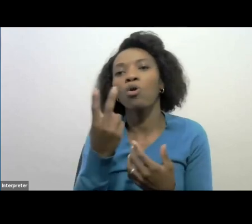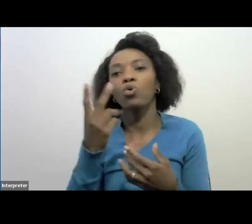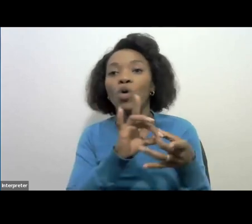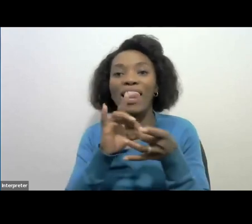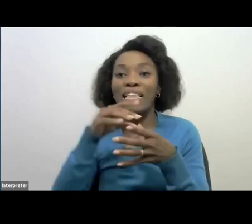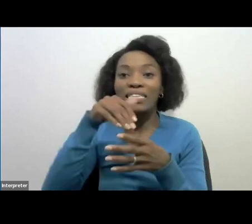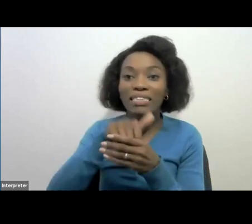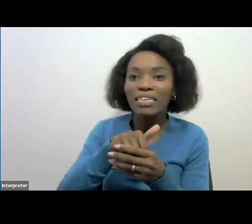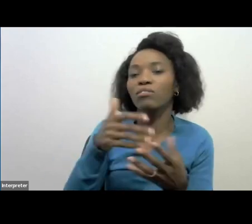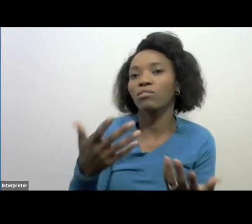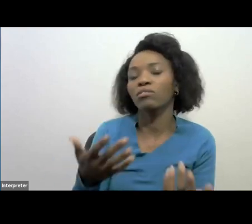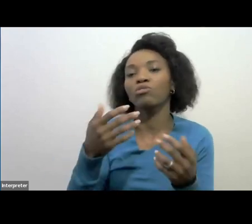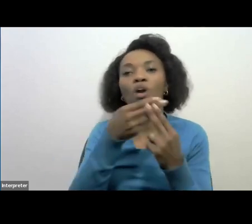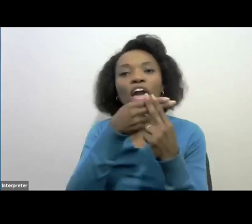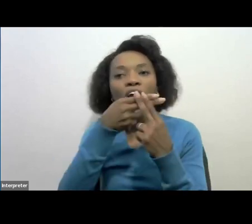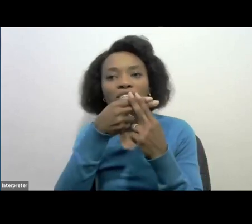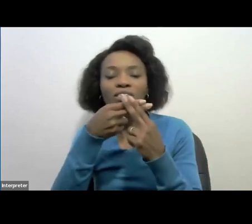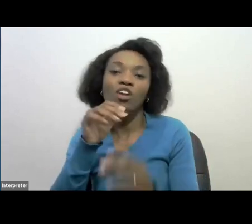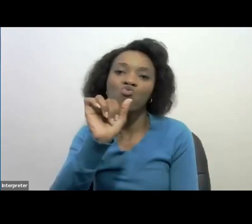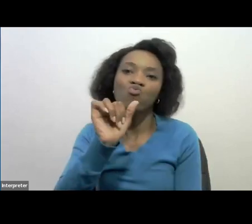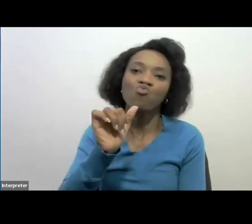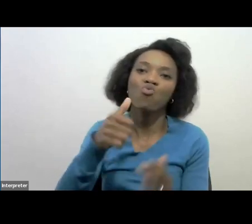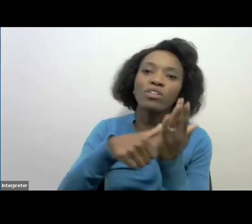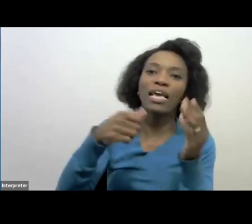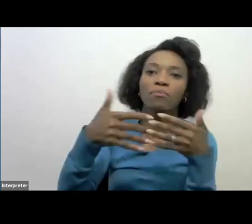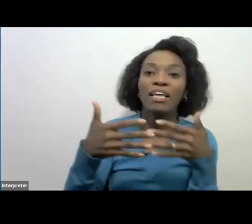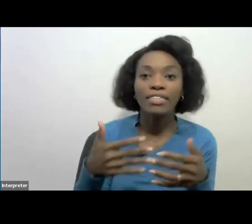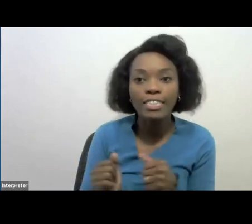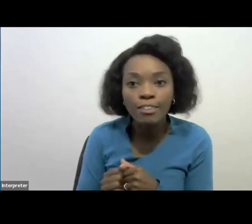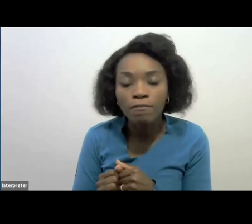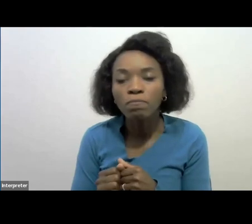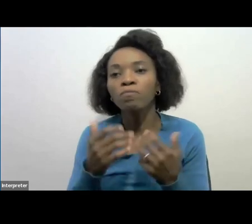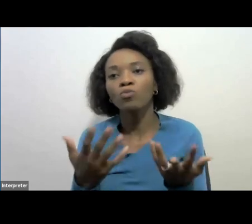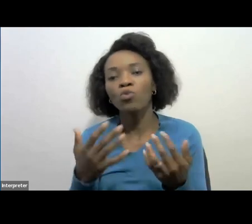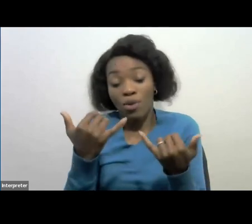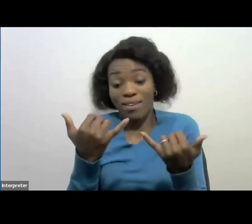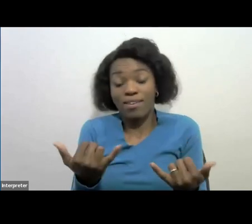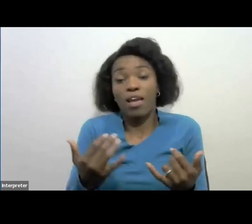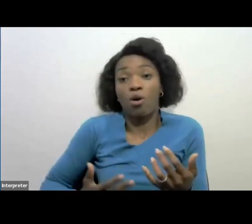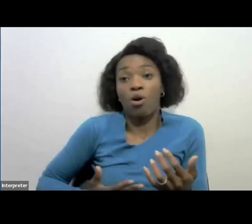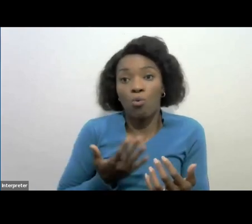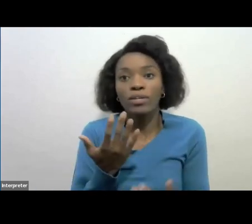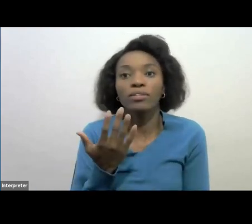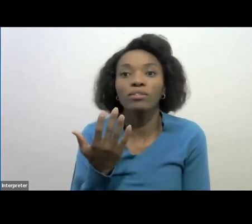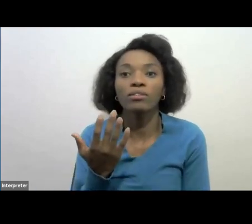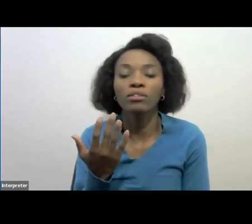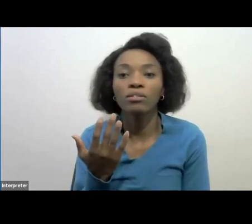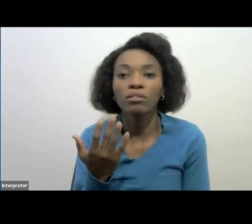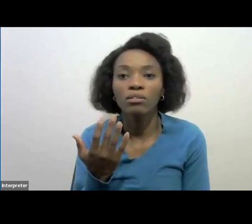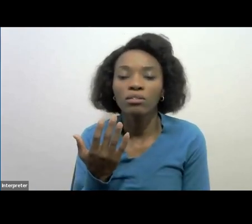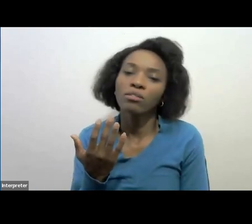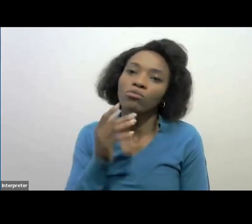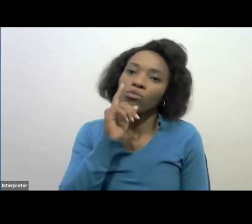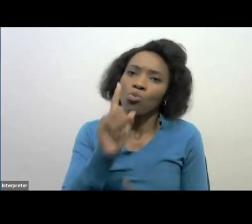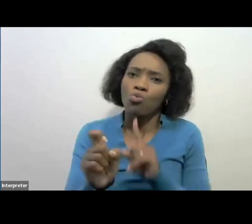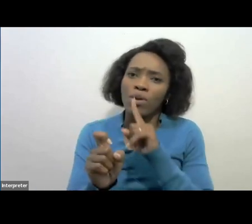hashtag your text matters continue to do that at this present moment I would like now to take the questions that we have